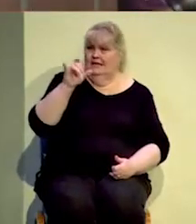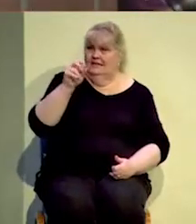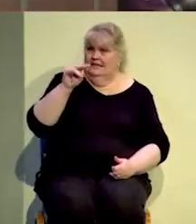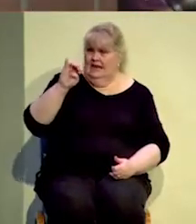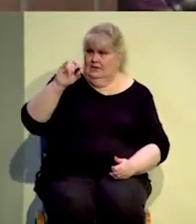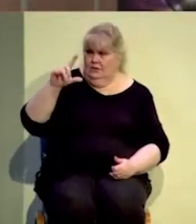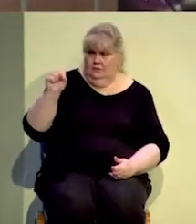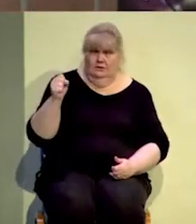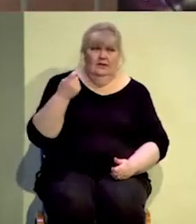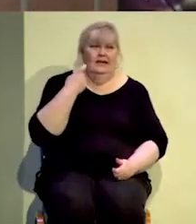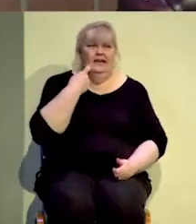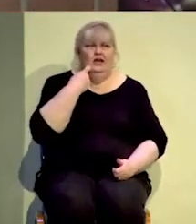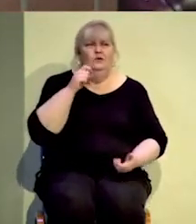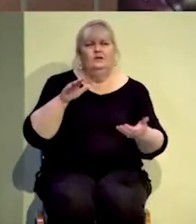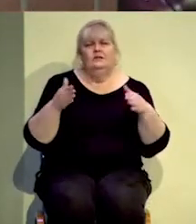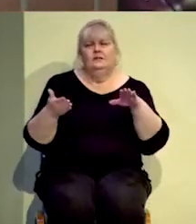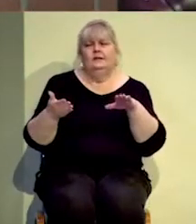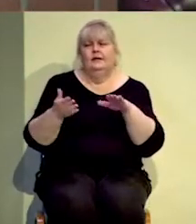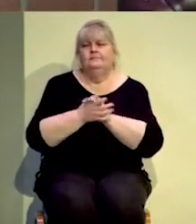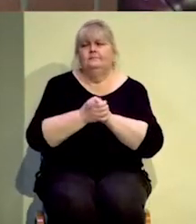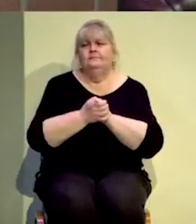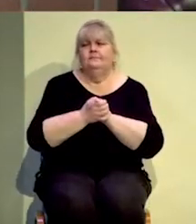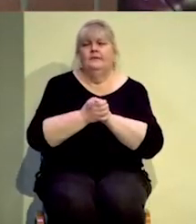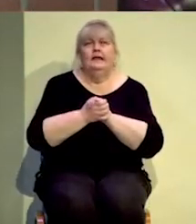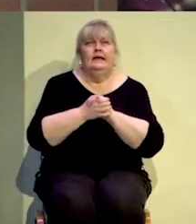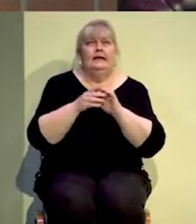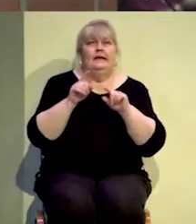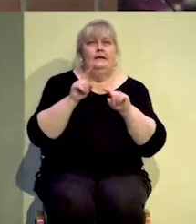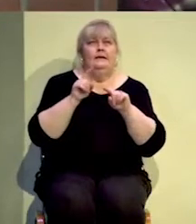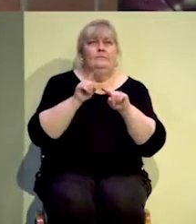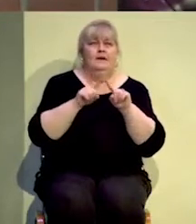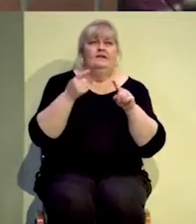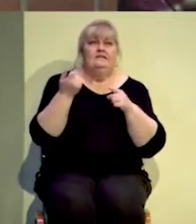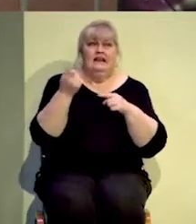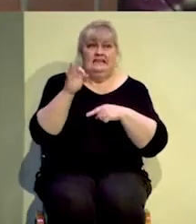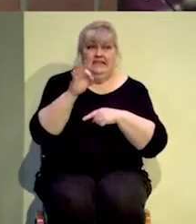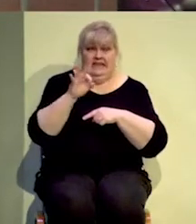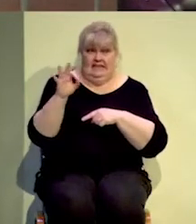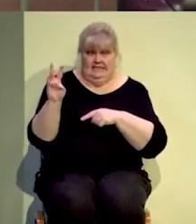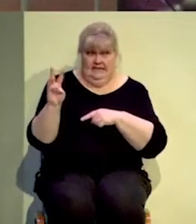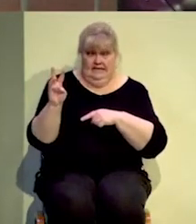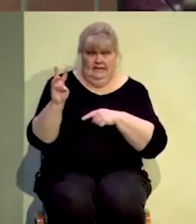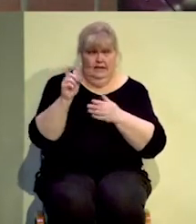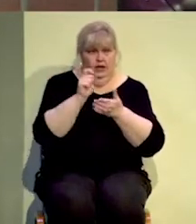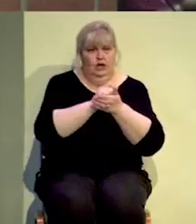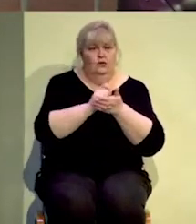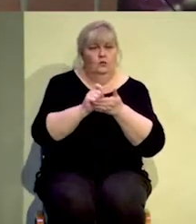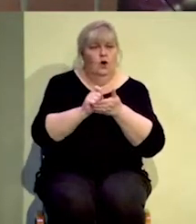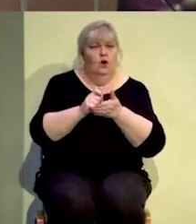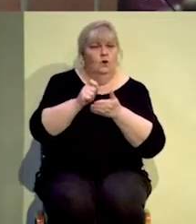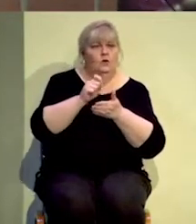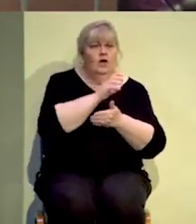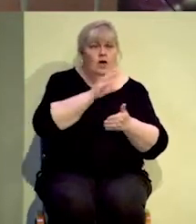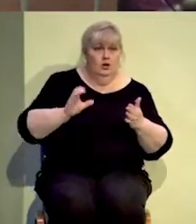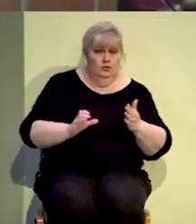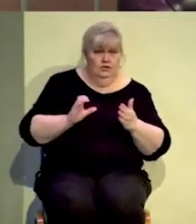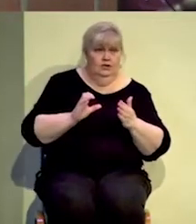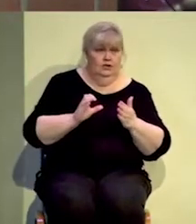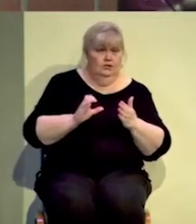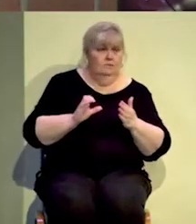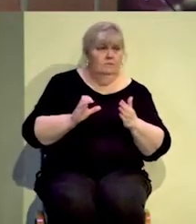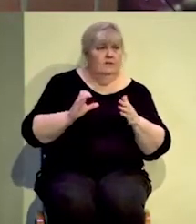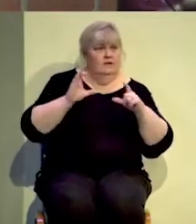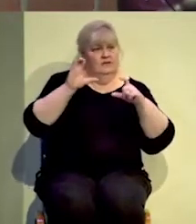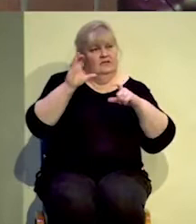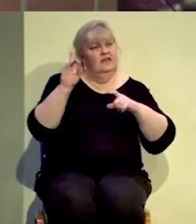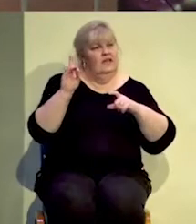who recently went home to be with the Lord. But in 1996, he developed a Christian album and one